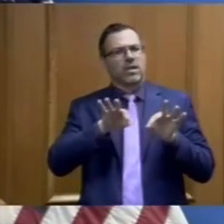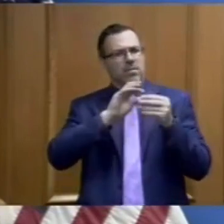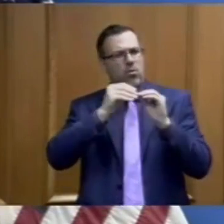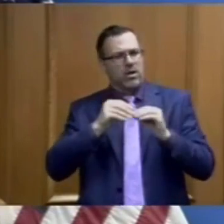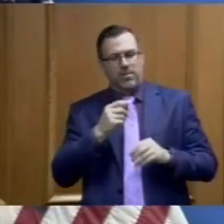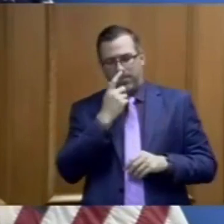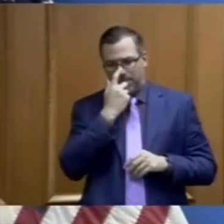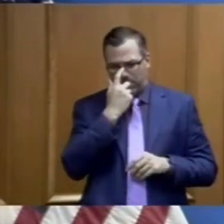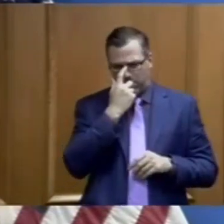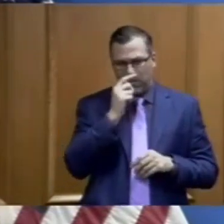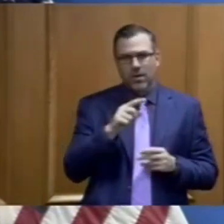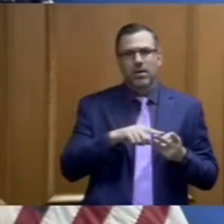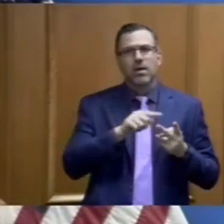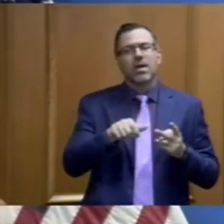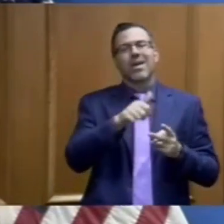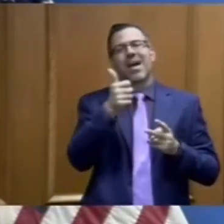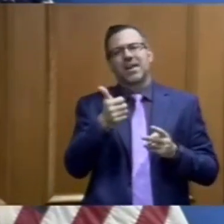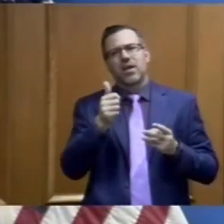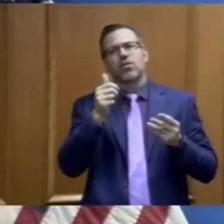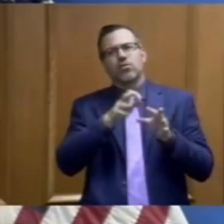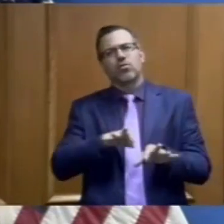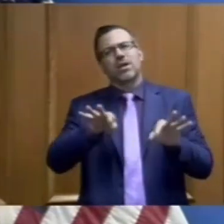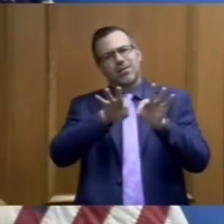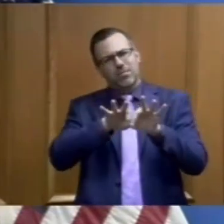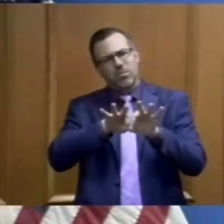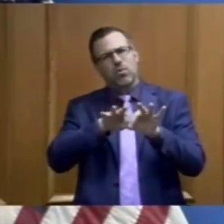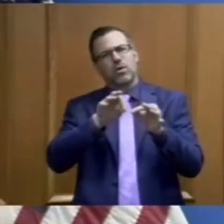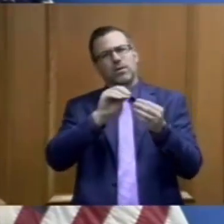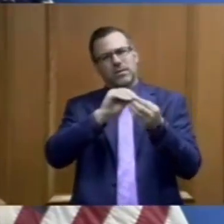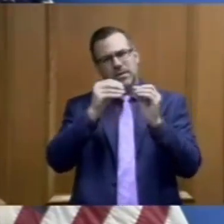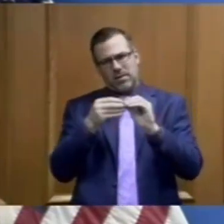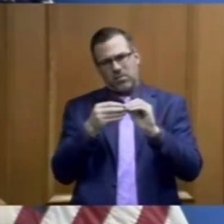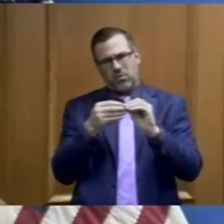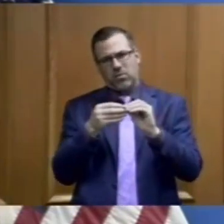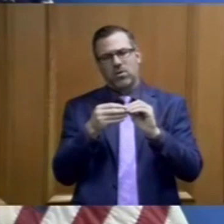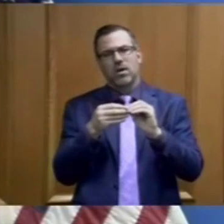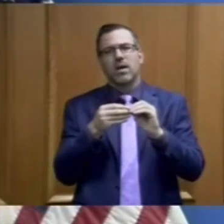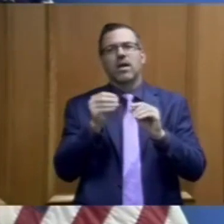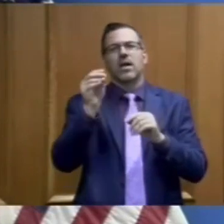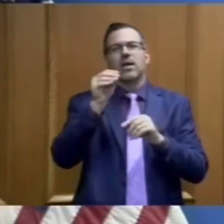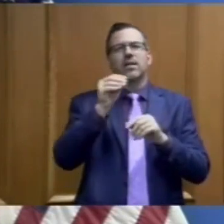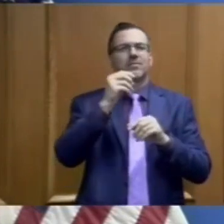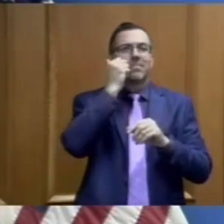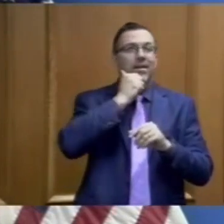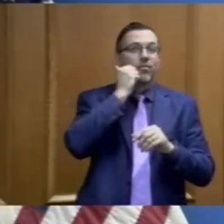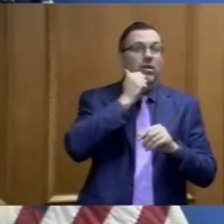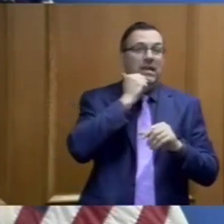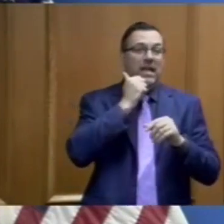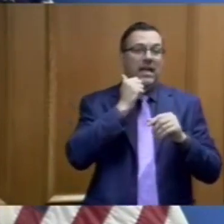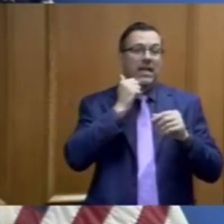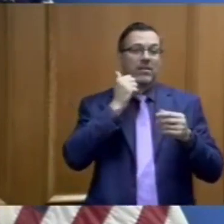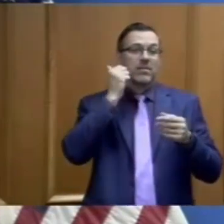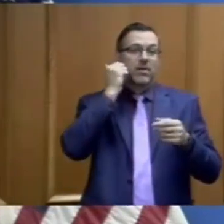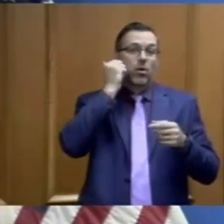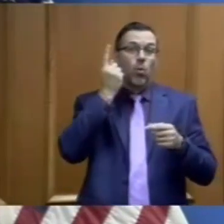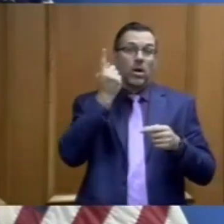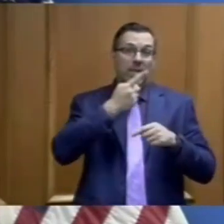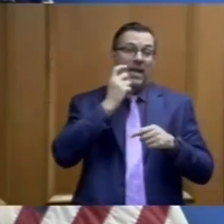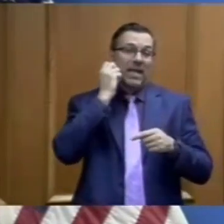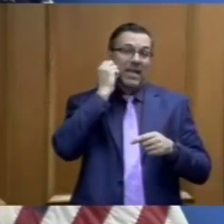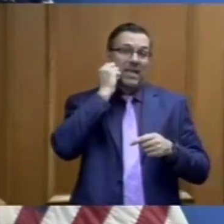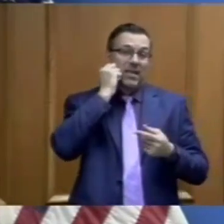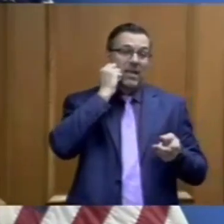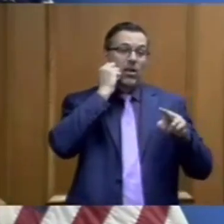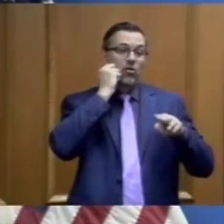Another important number that we look at is the day-over-day percentage increase. When we first started measuring this, there were some